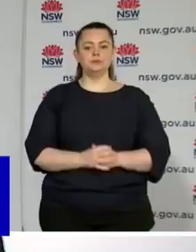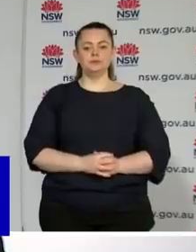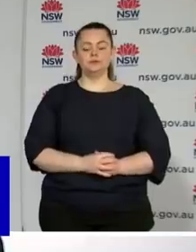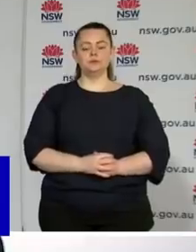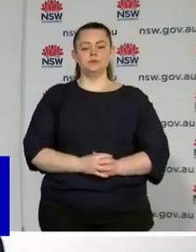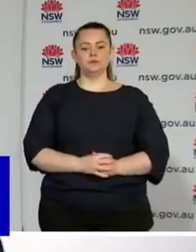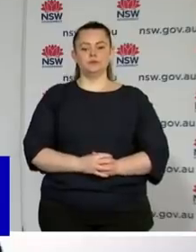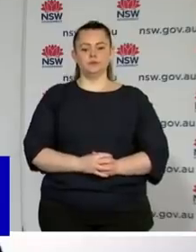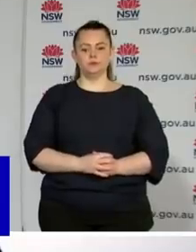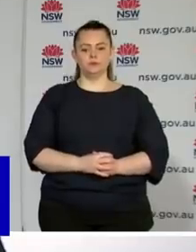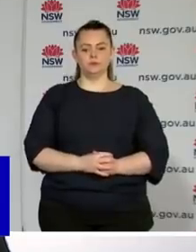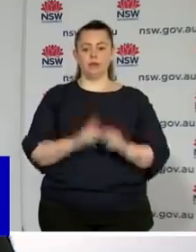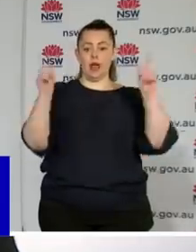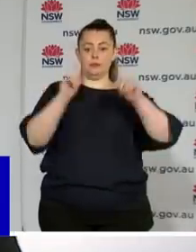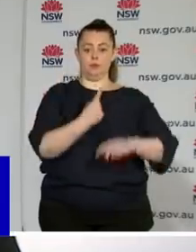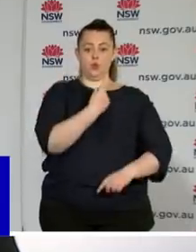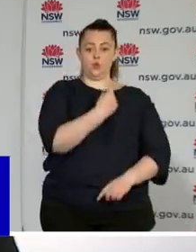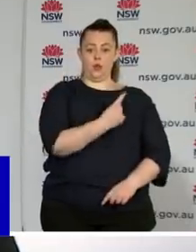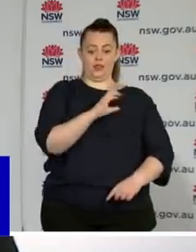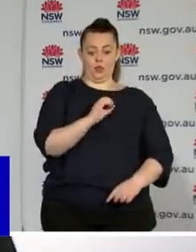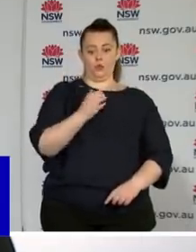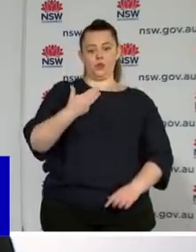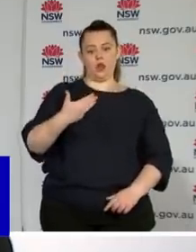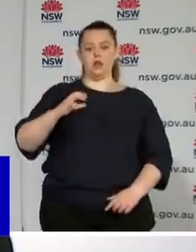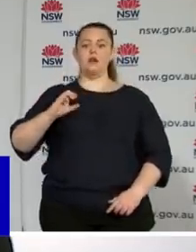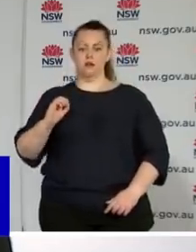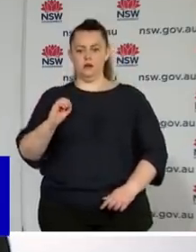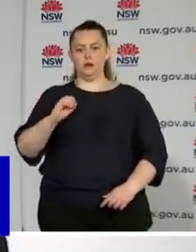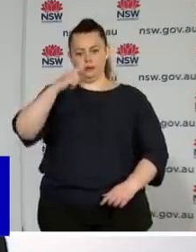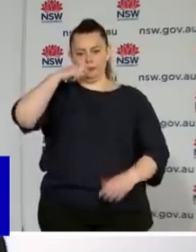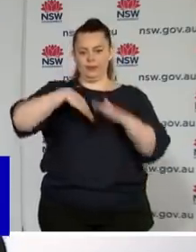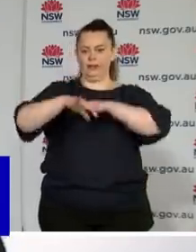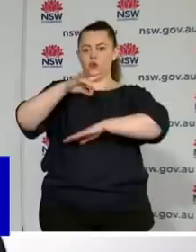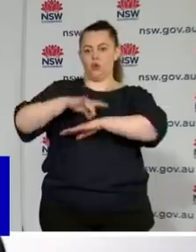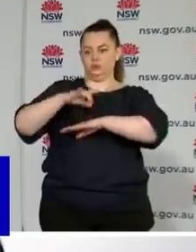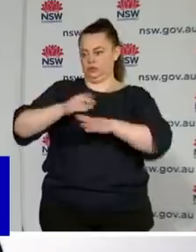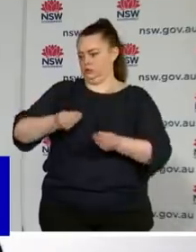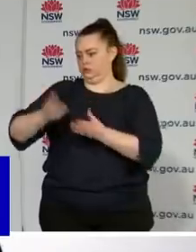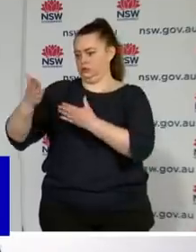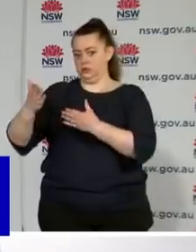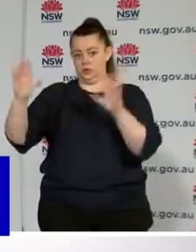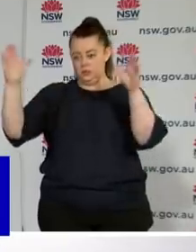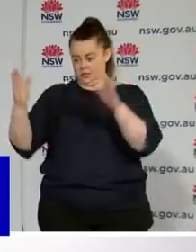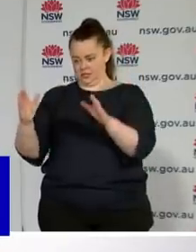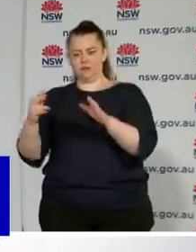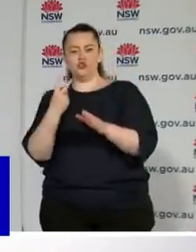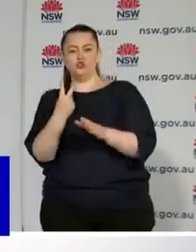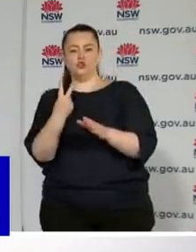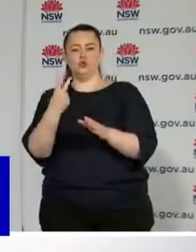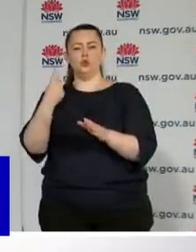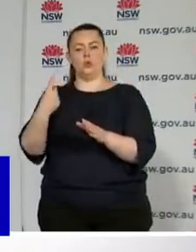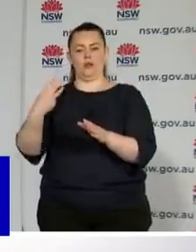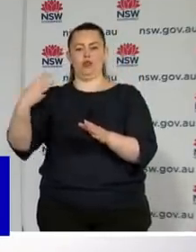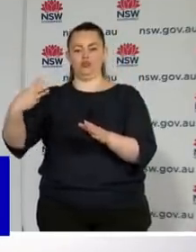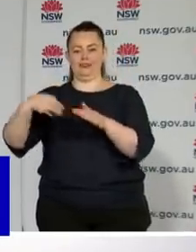There are currently 1090 cases admitted to hospital and we have 213 in ICU spanning all of